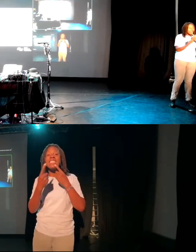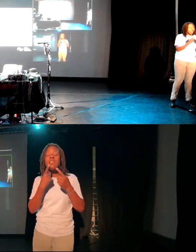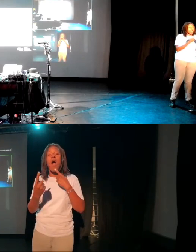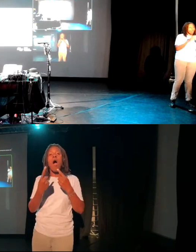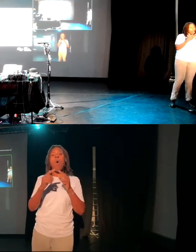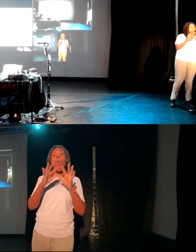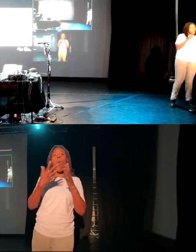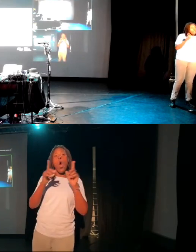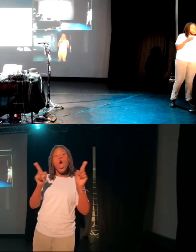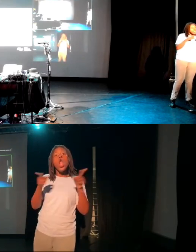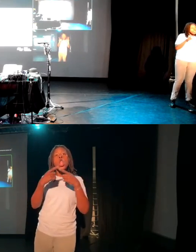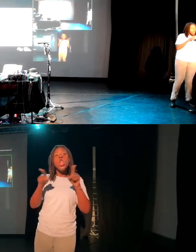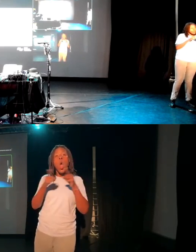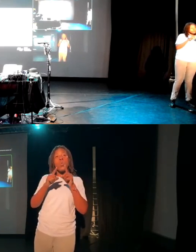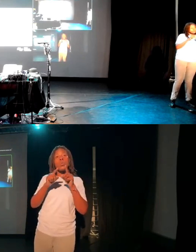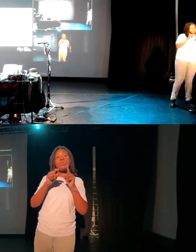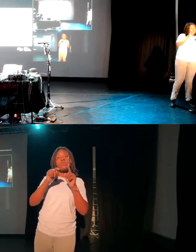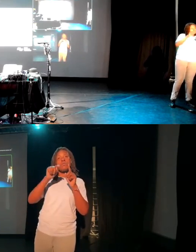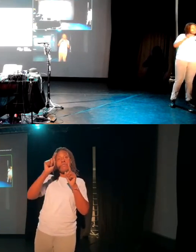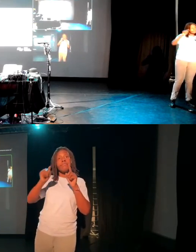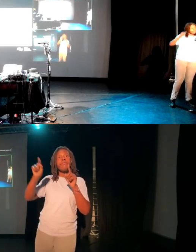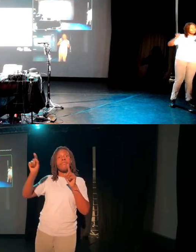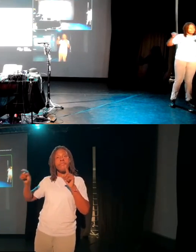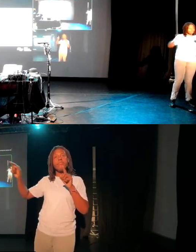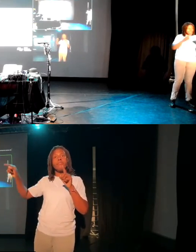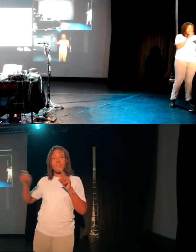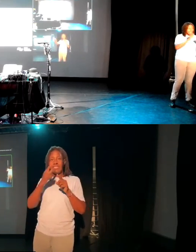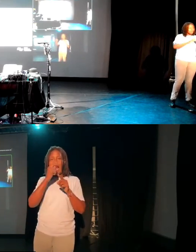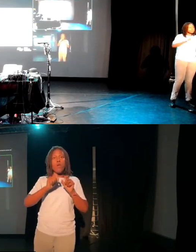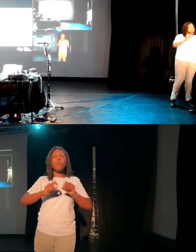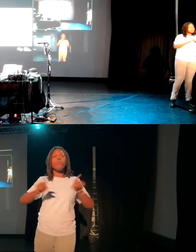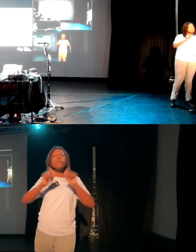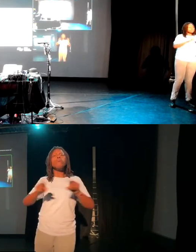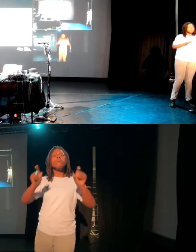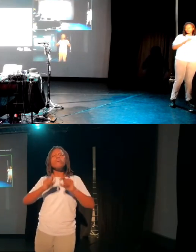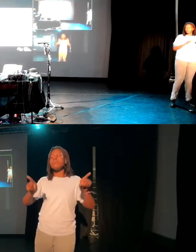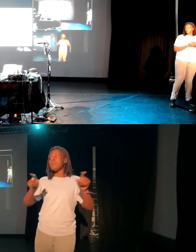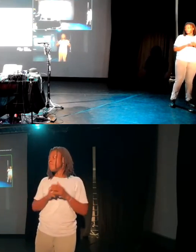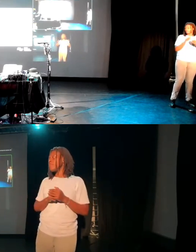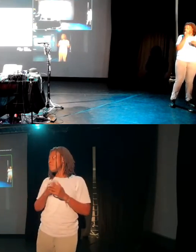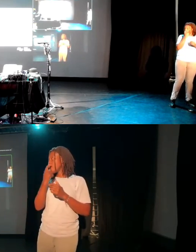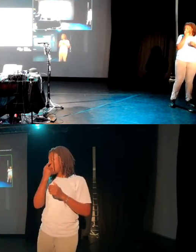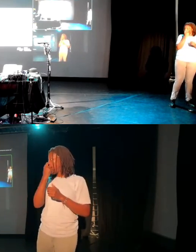probably a small chance that it will work. Let's find out. Is it lighting up yet? There we go.